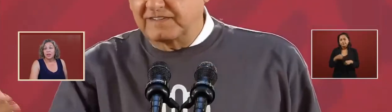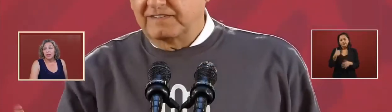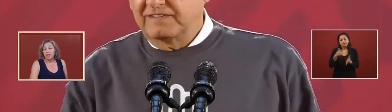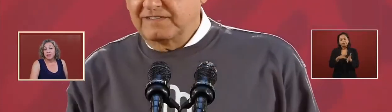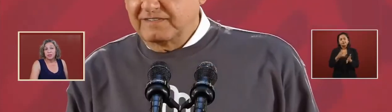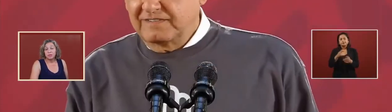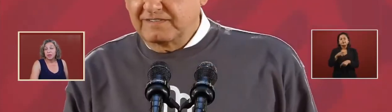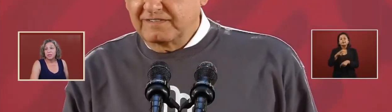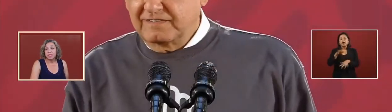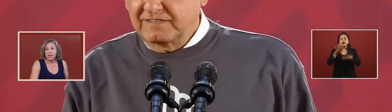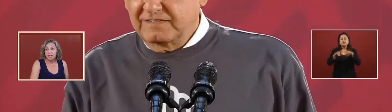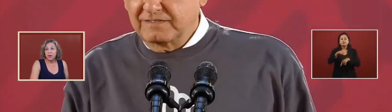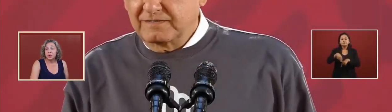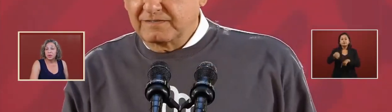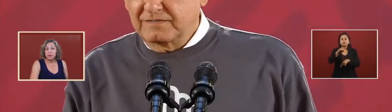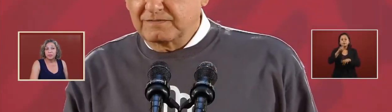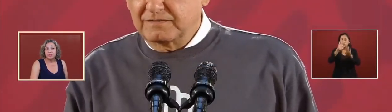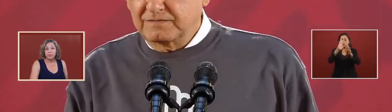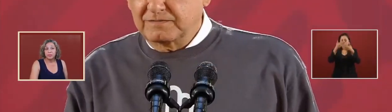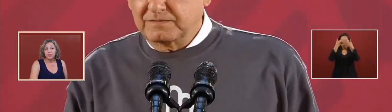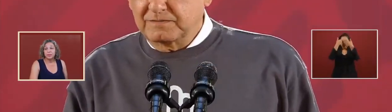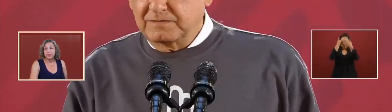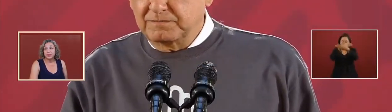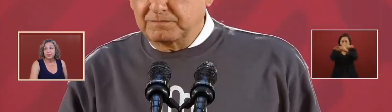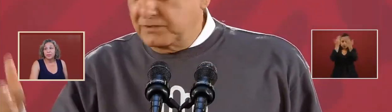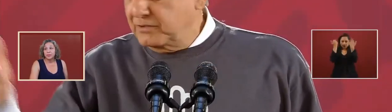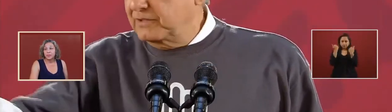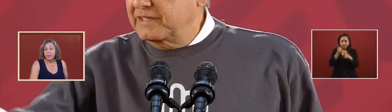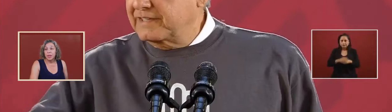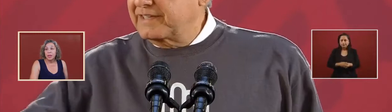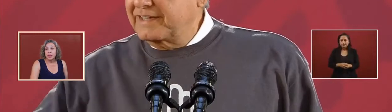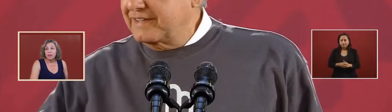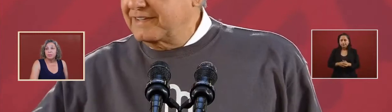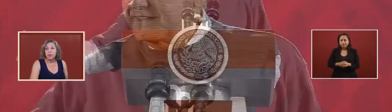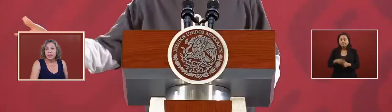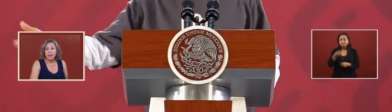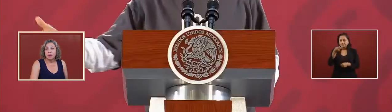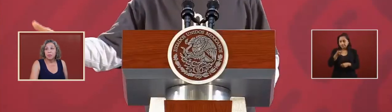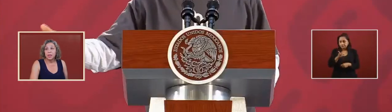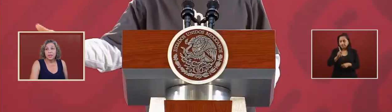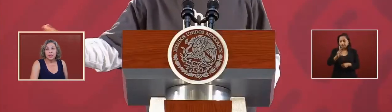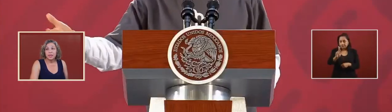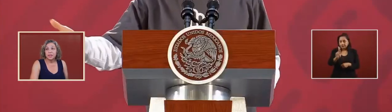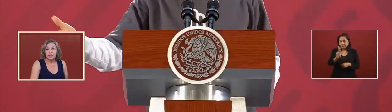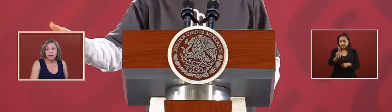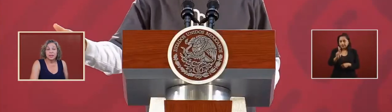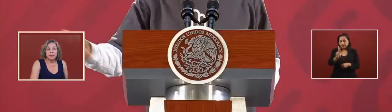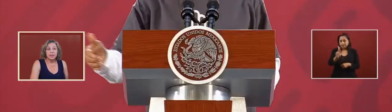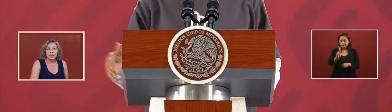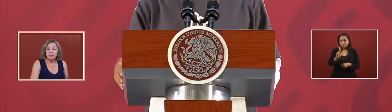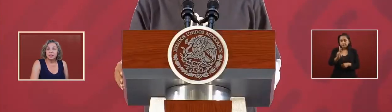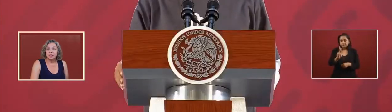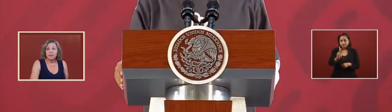sometimes it's not known but but that one that